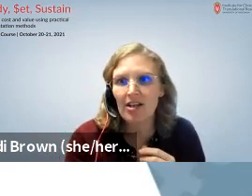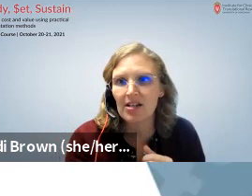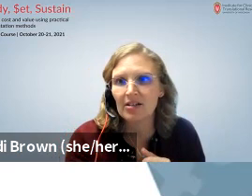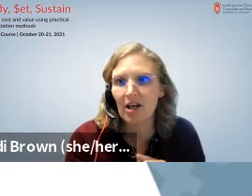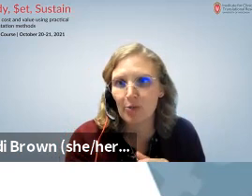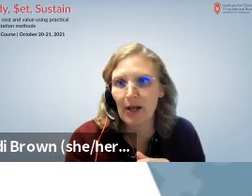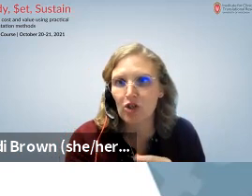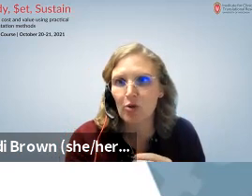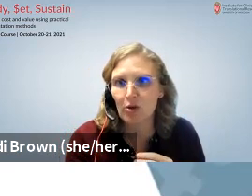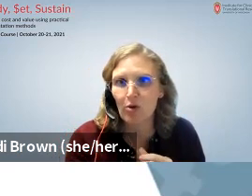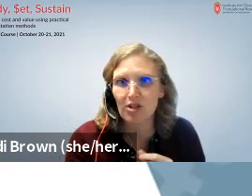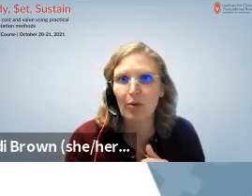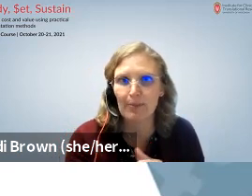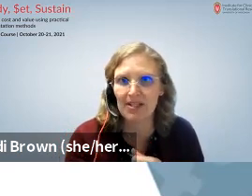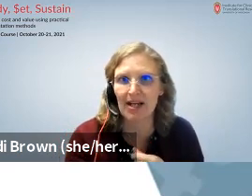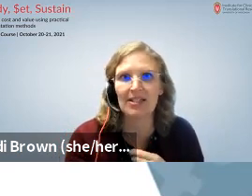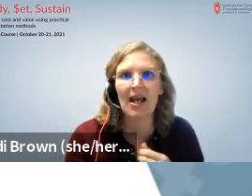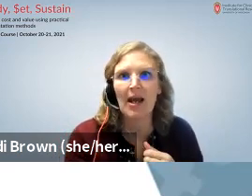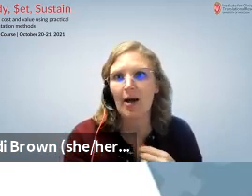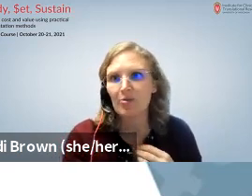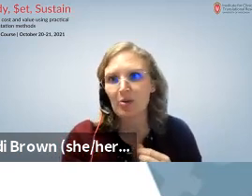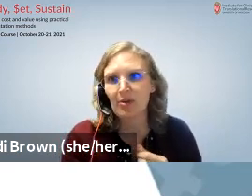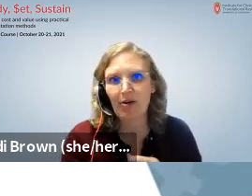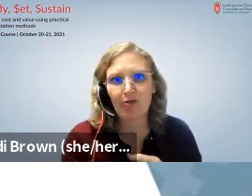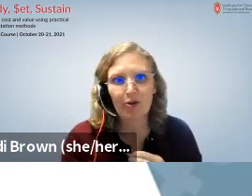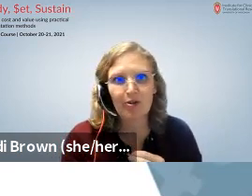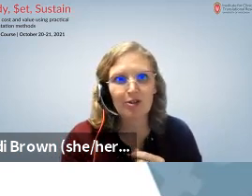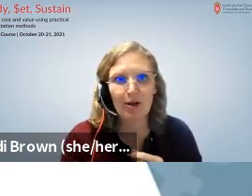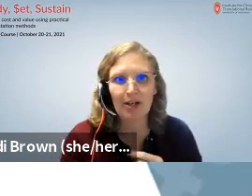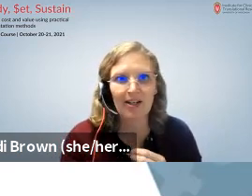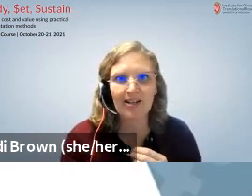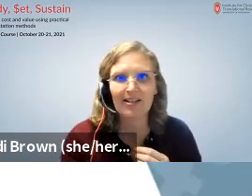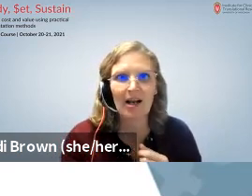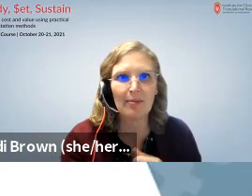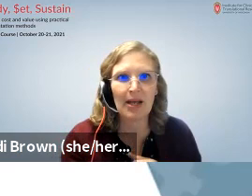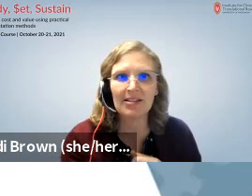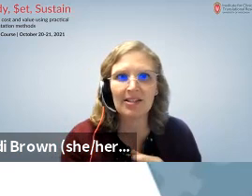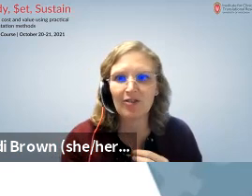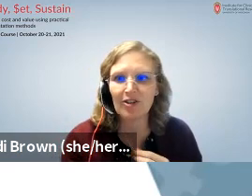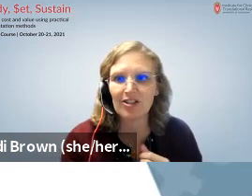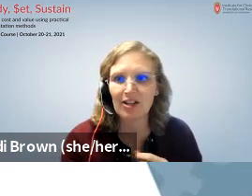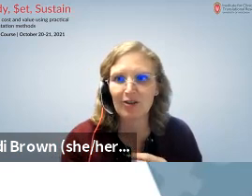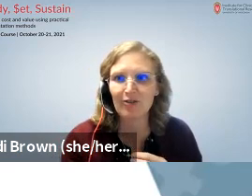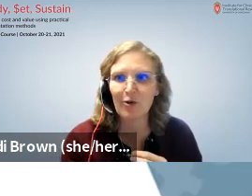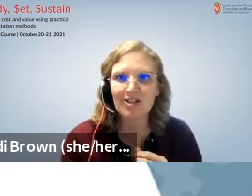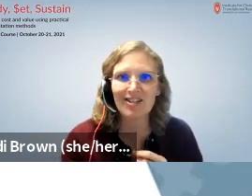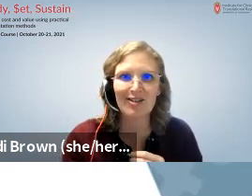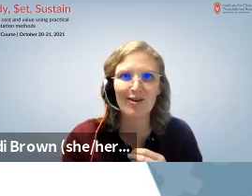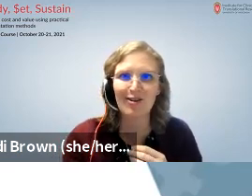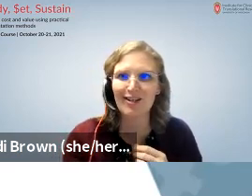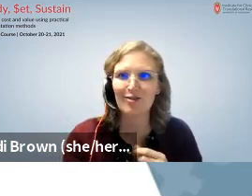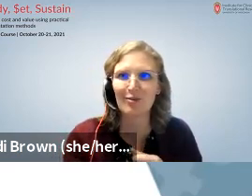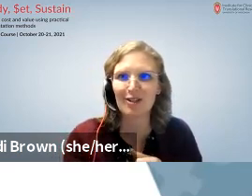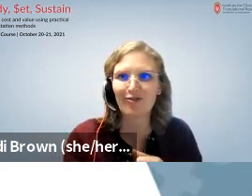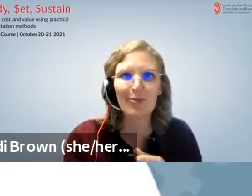on the Launchpad short course website. So without further ado, I'm going to hand it over to Dr. Ford to